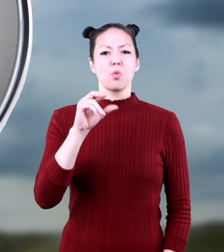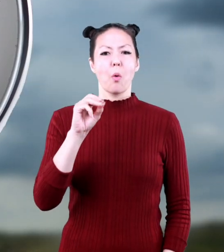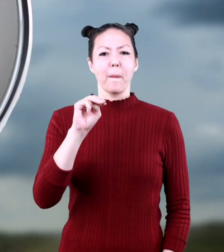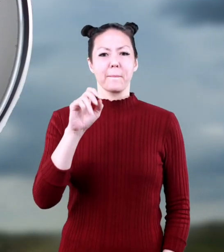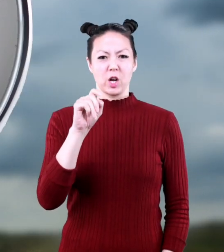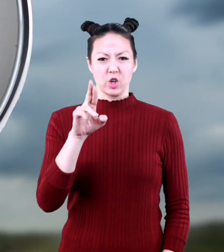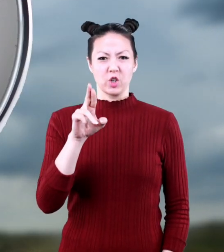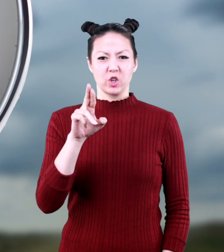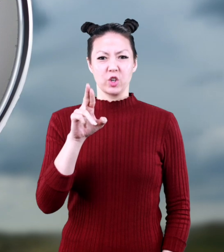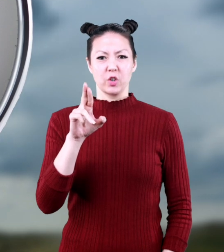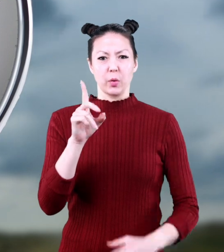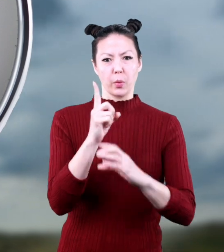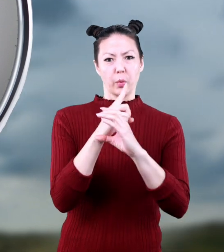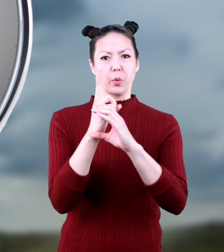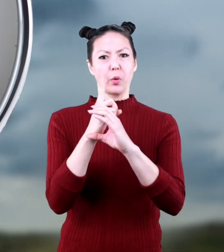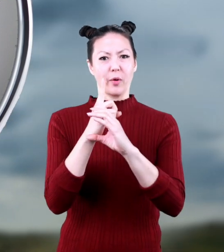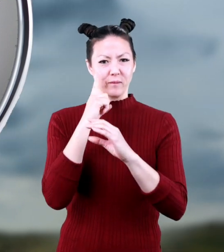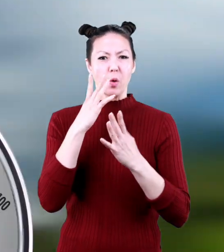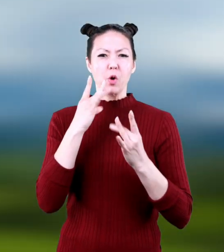hygrometer.